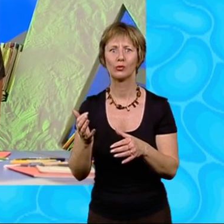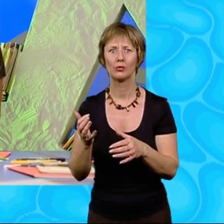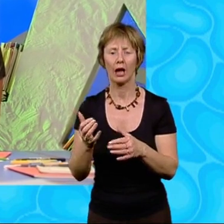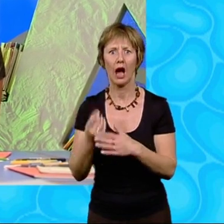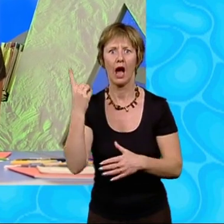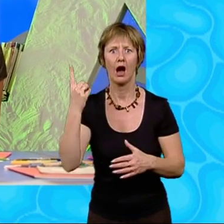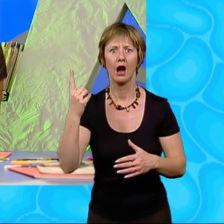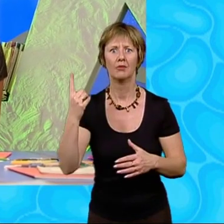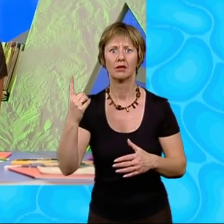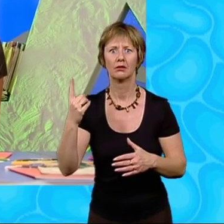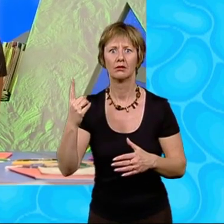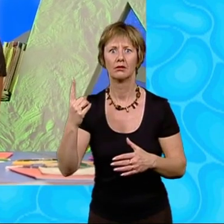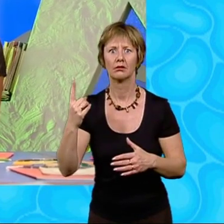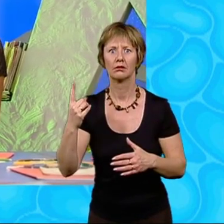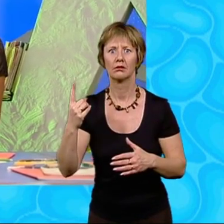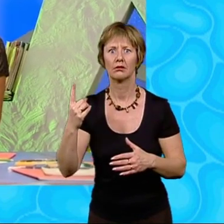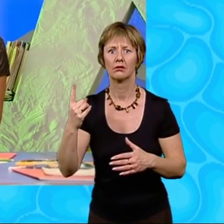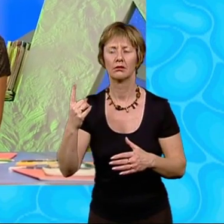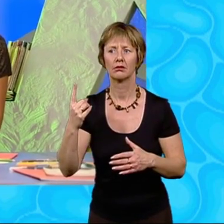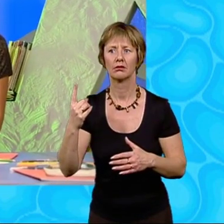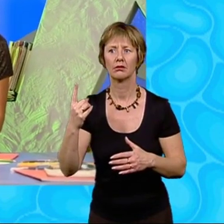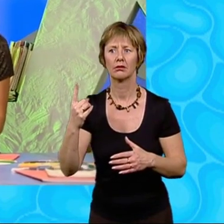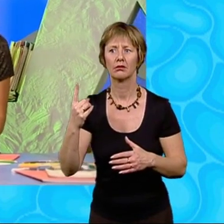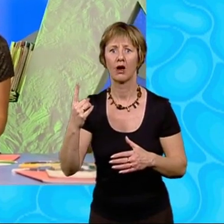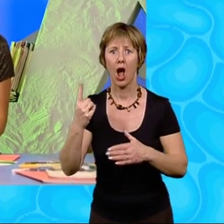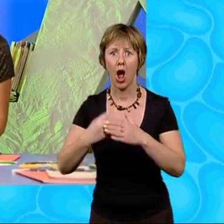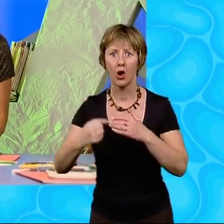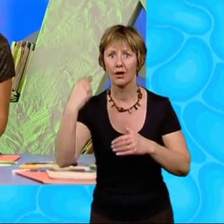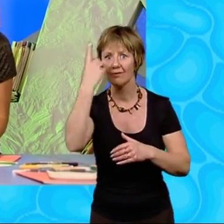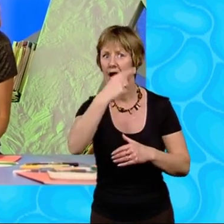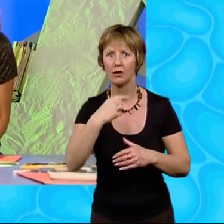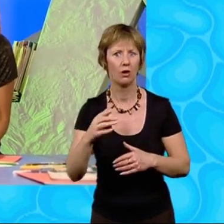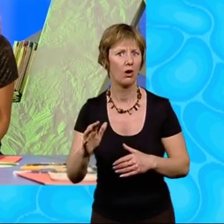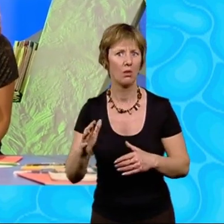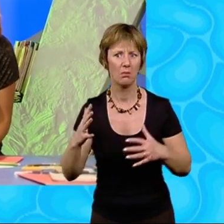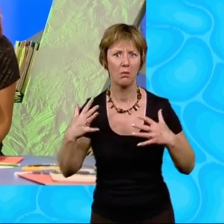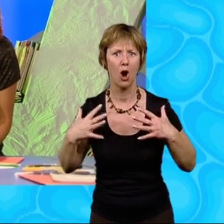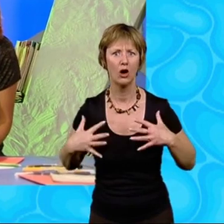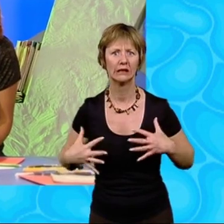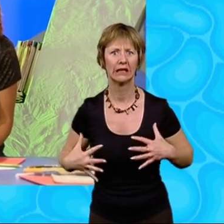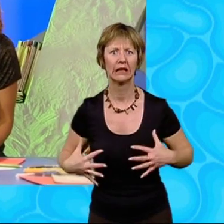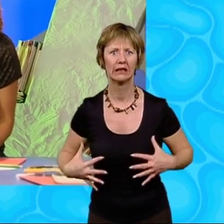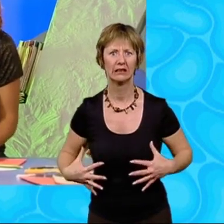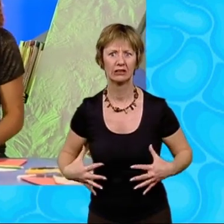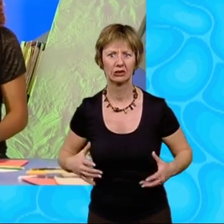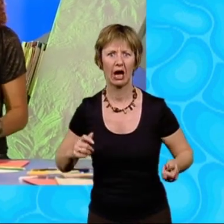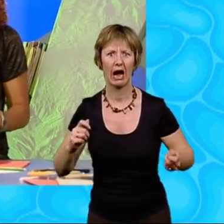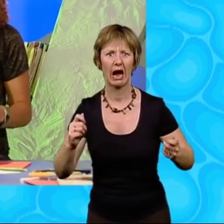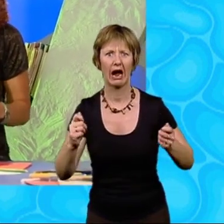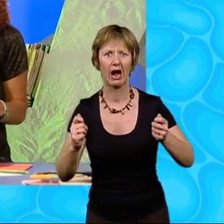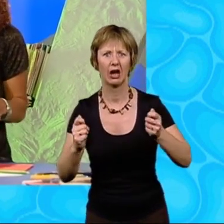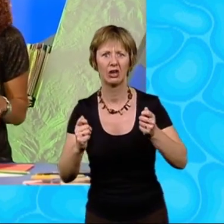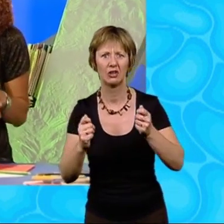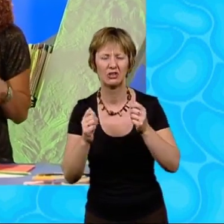And then it happened. Not just her face, but her whole body began to change. She grew